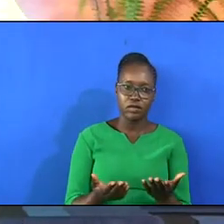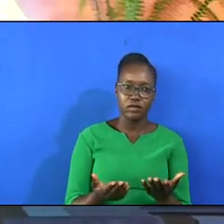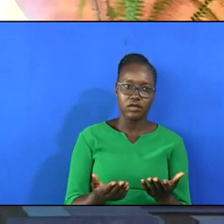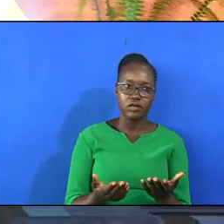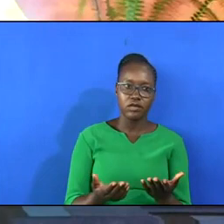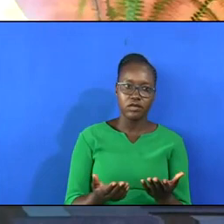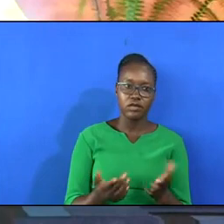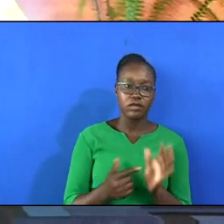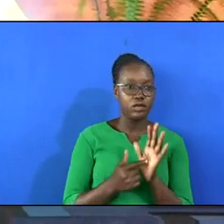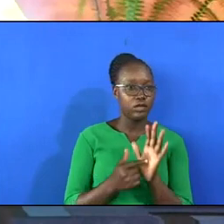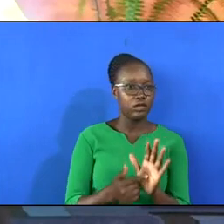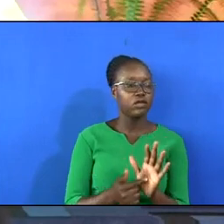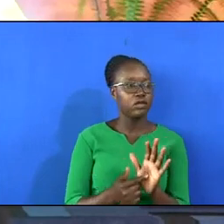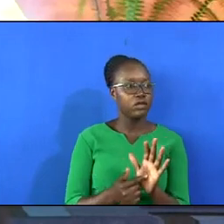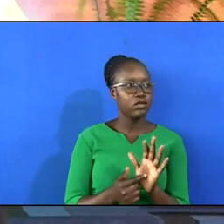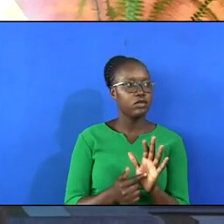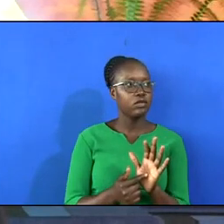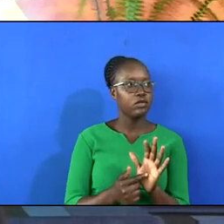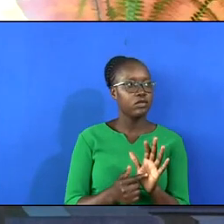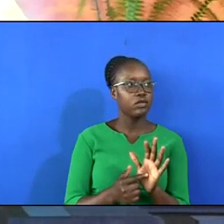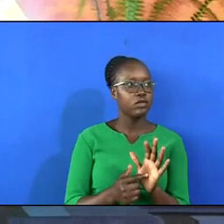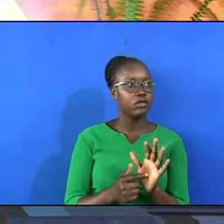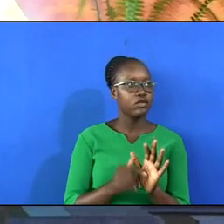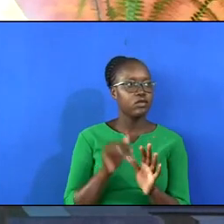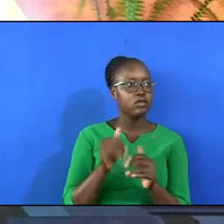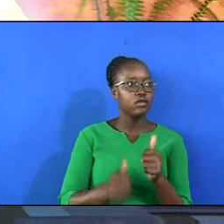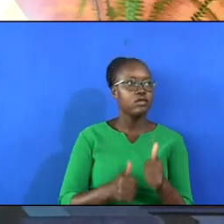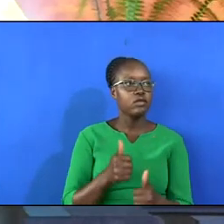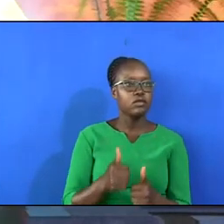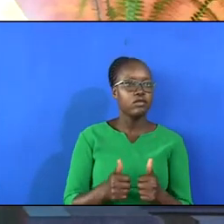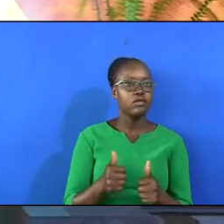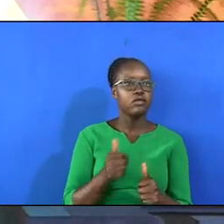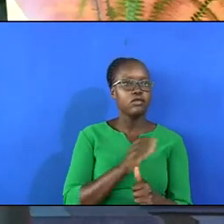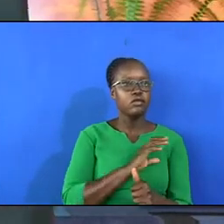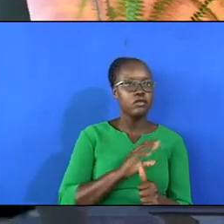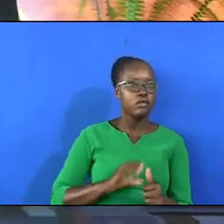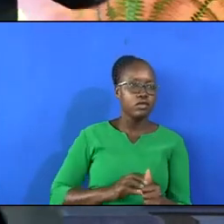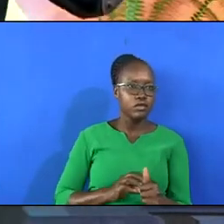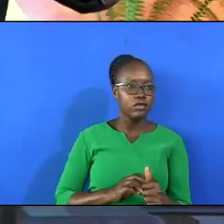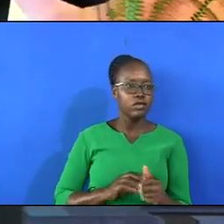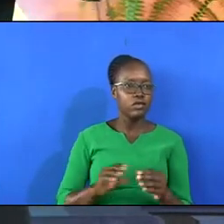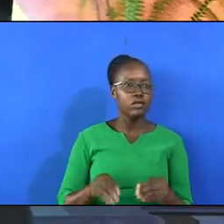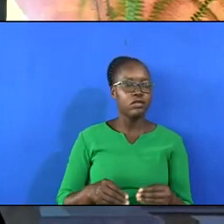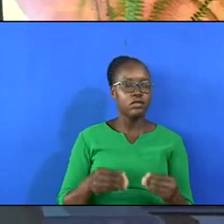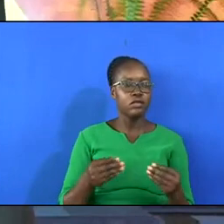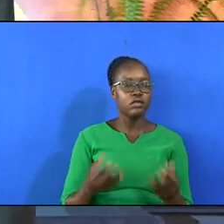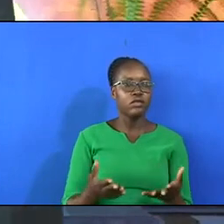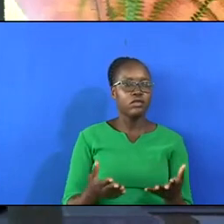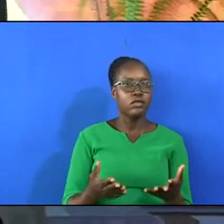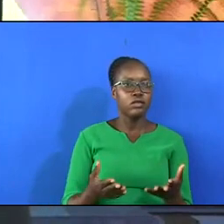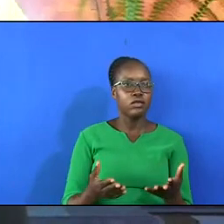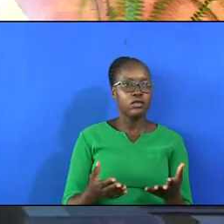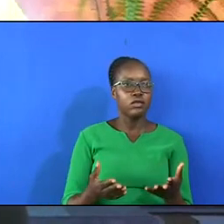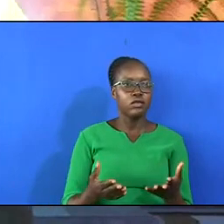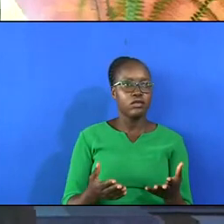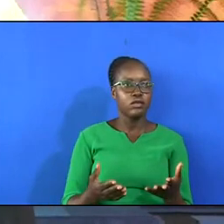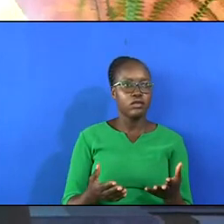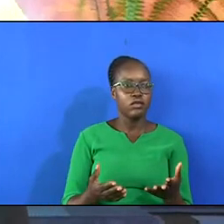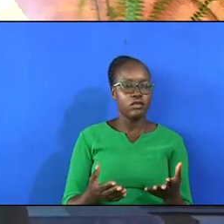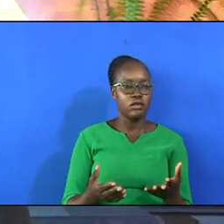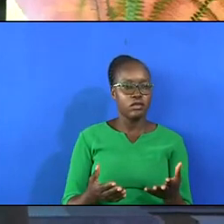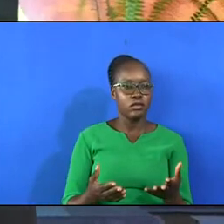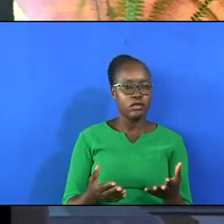show that which Christ will give, vindicates him,